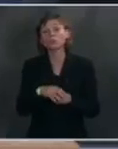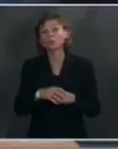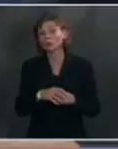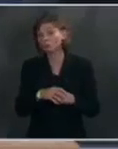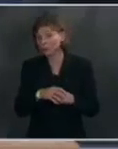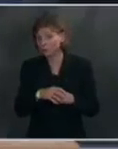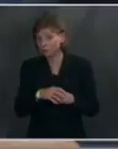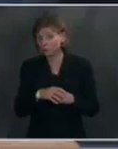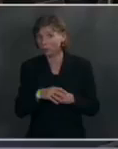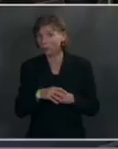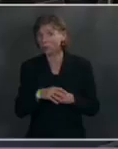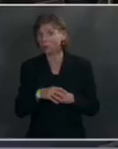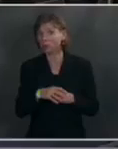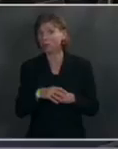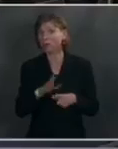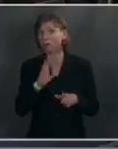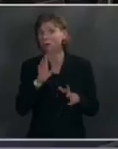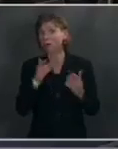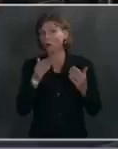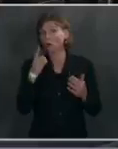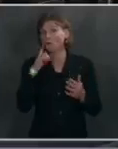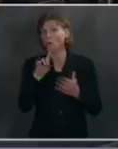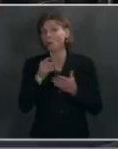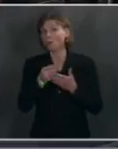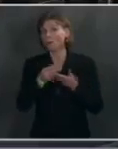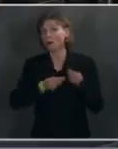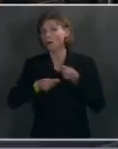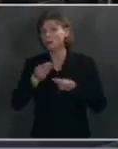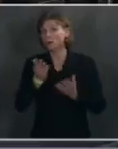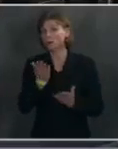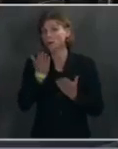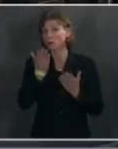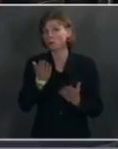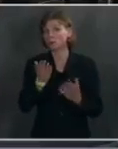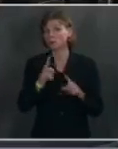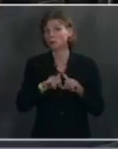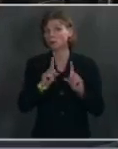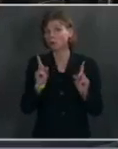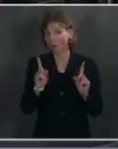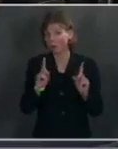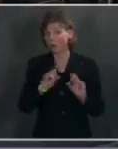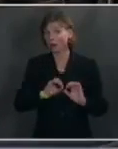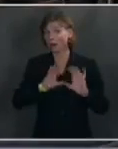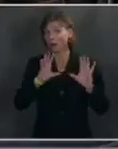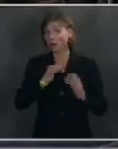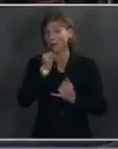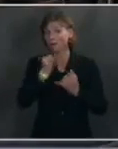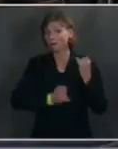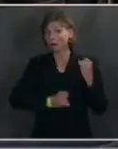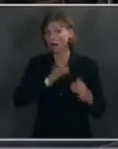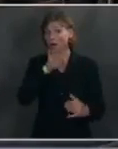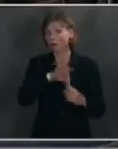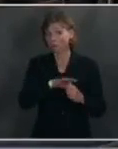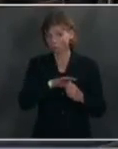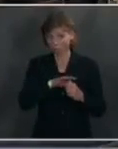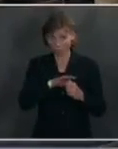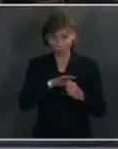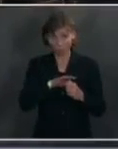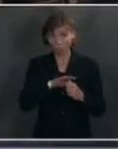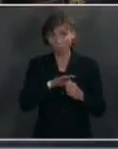what I was saying he was going to vote for the budget proposal, but made clear that his final vote needs to be on a proposal that's very targeted.